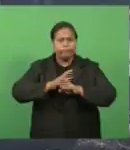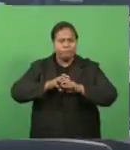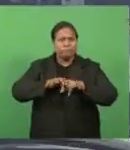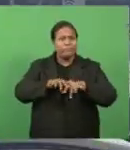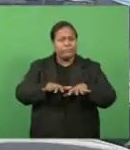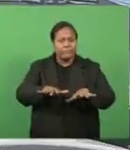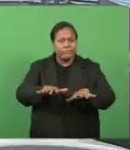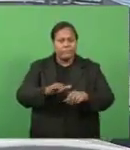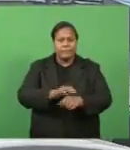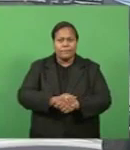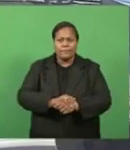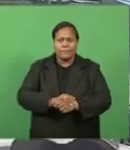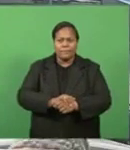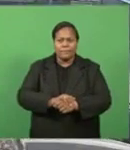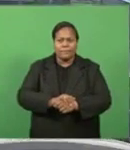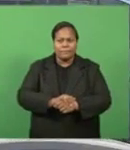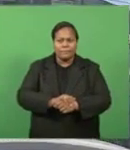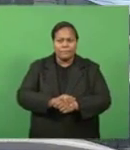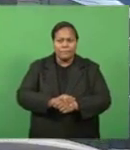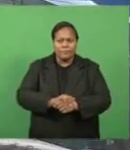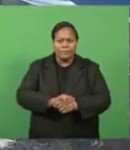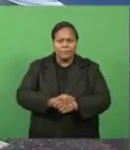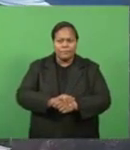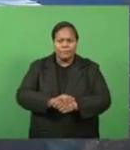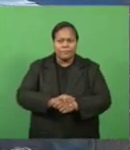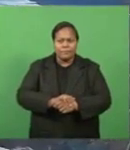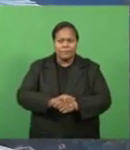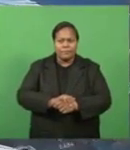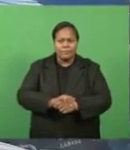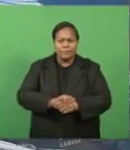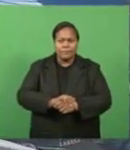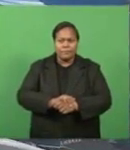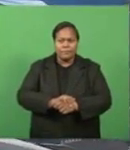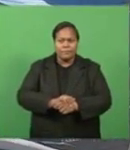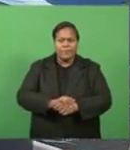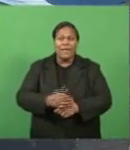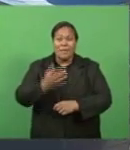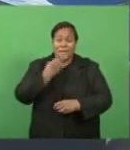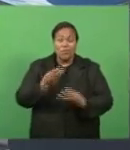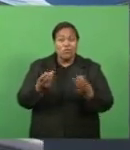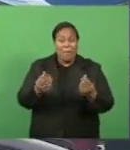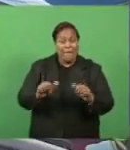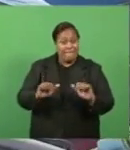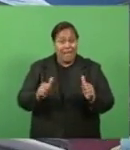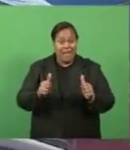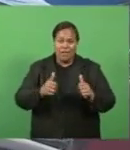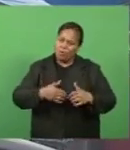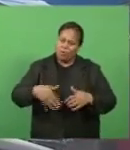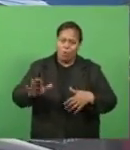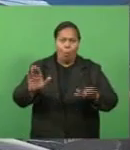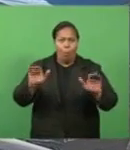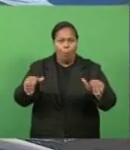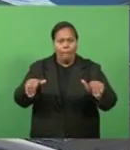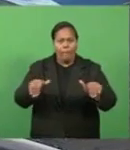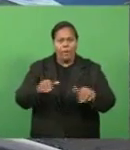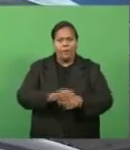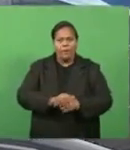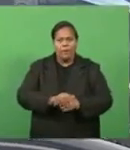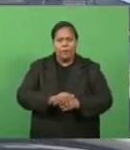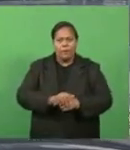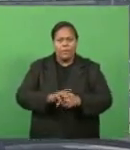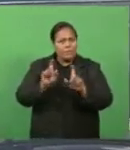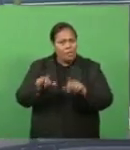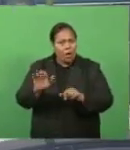So please remember this is an order. If you have done your shopping, immediately after shopping, leave town. Go home,